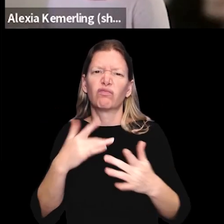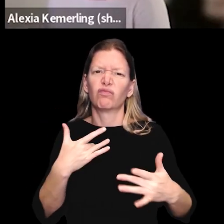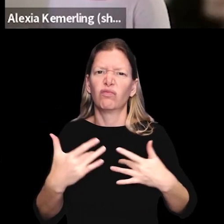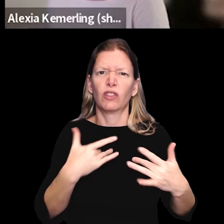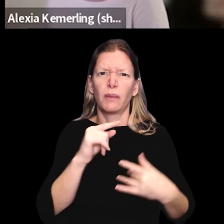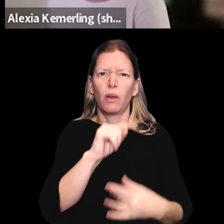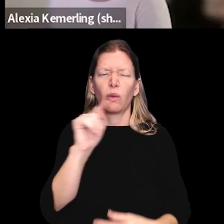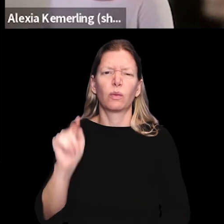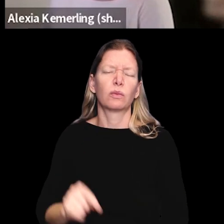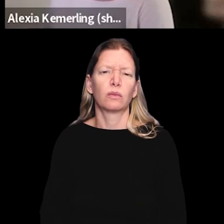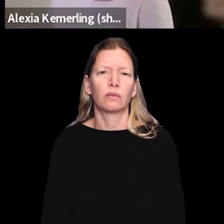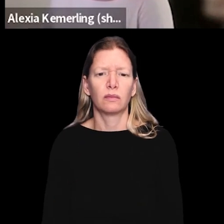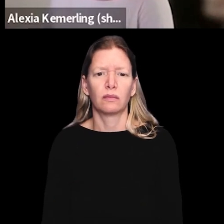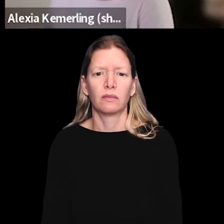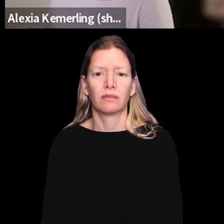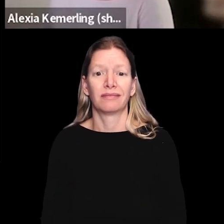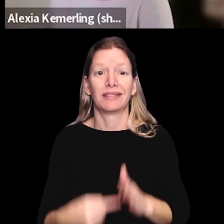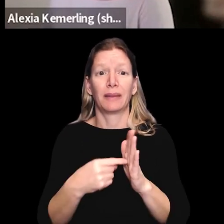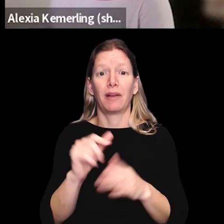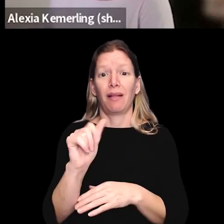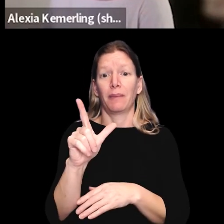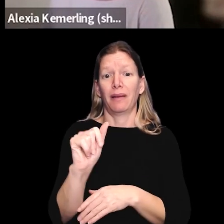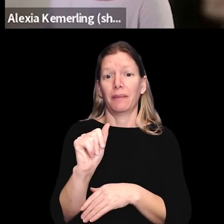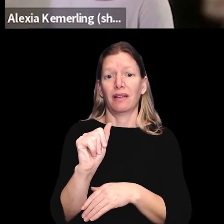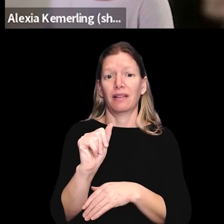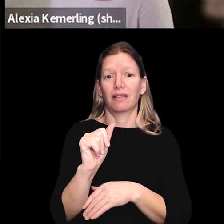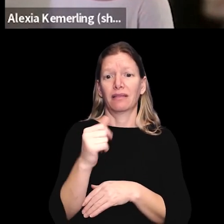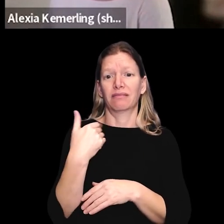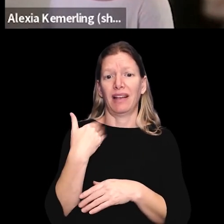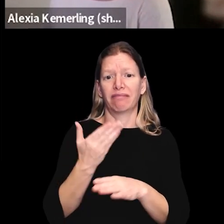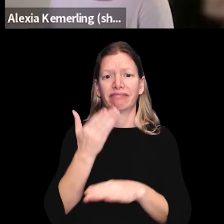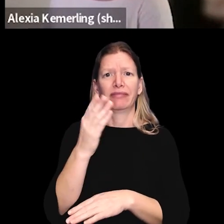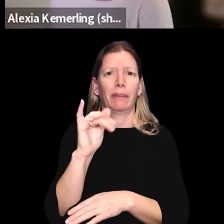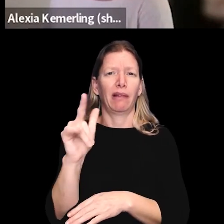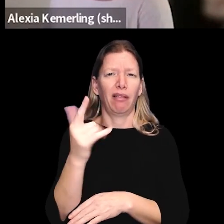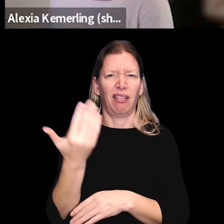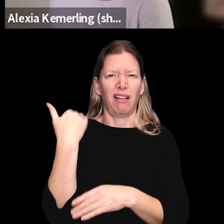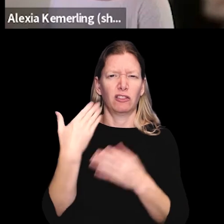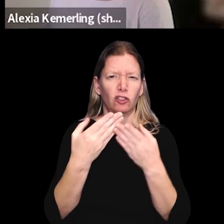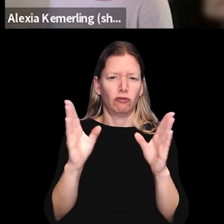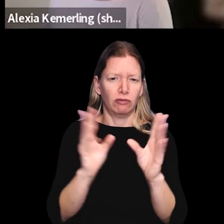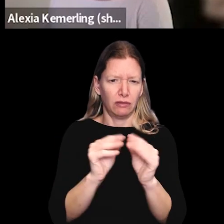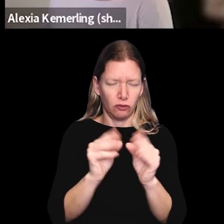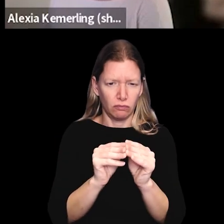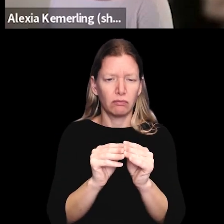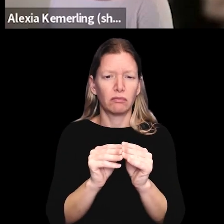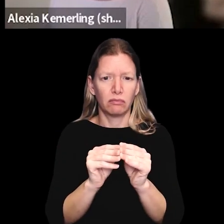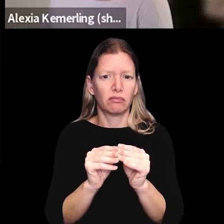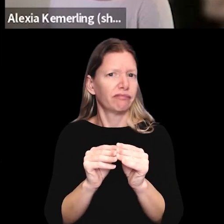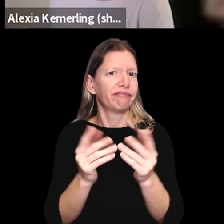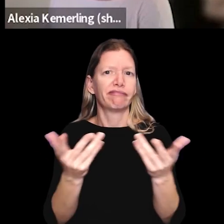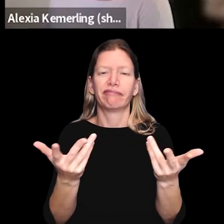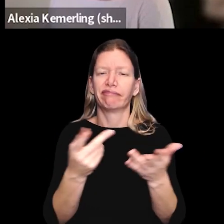so we're very concerned about those. For example, Alabama had a bill last general